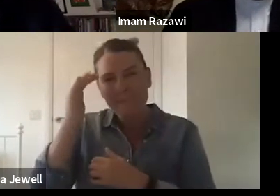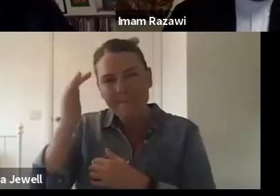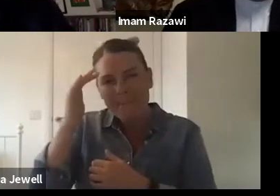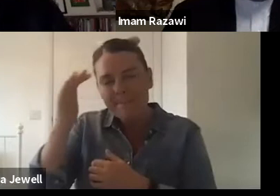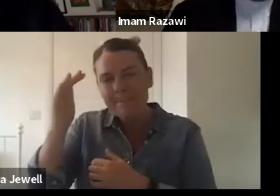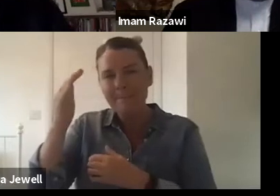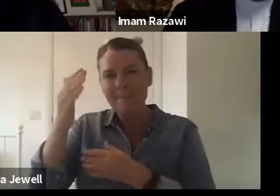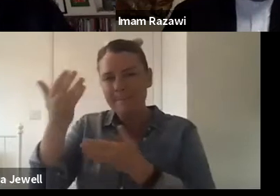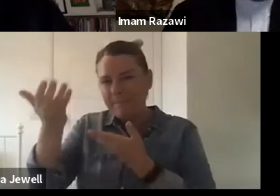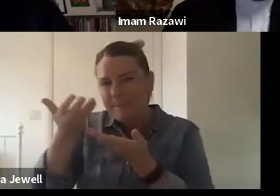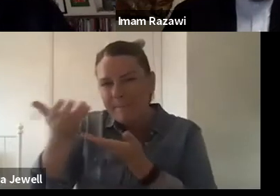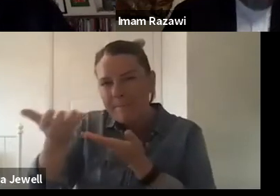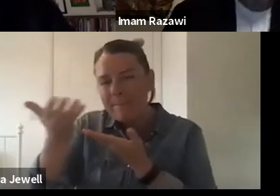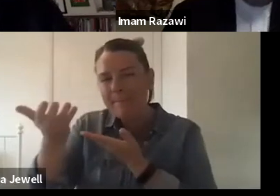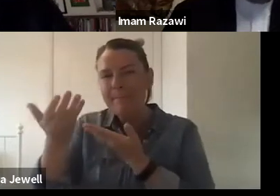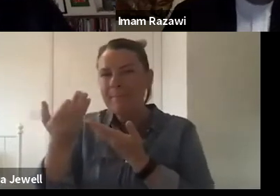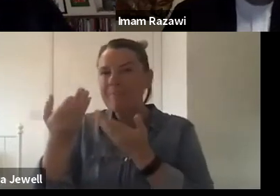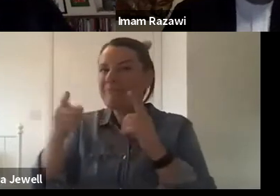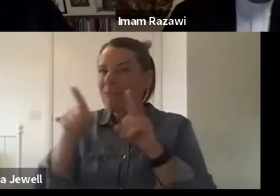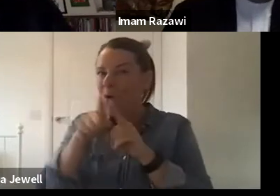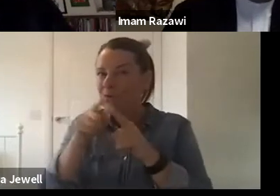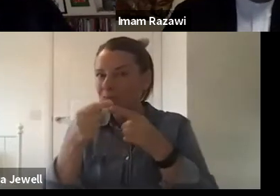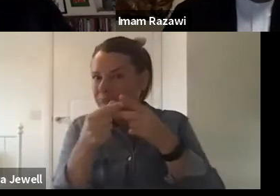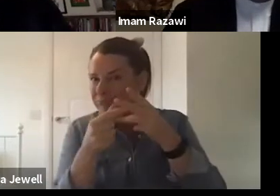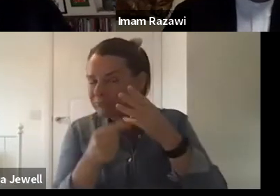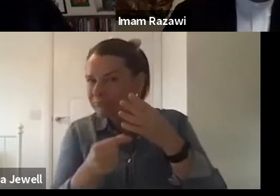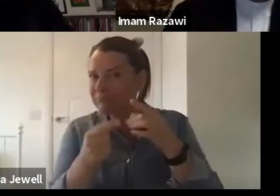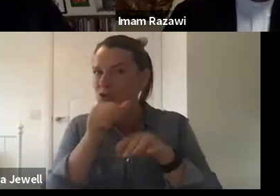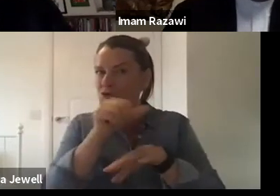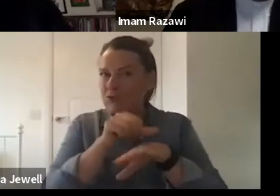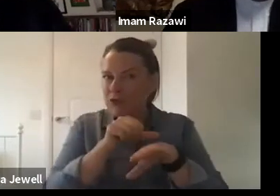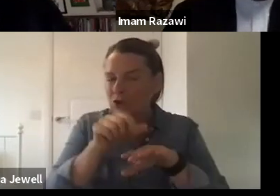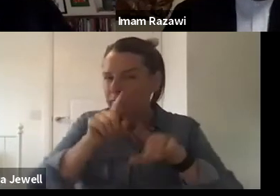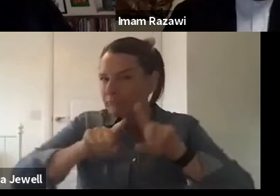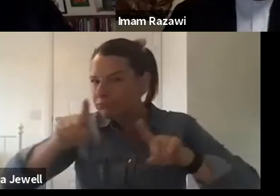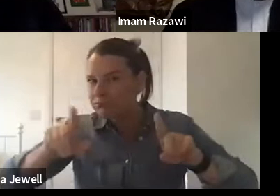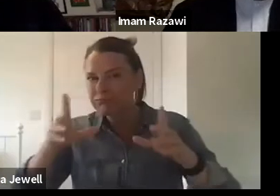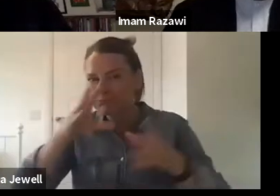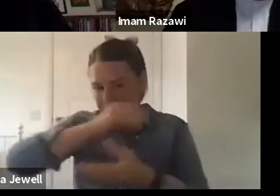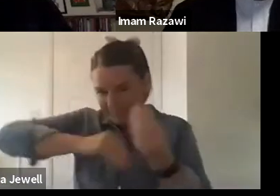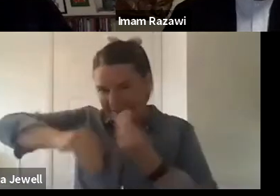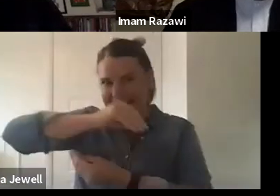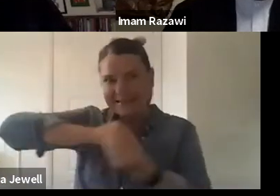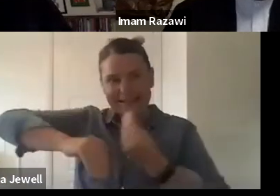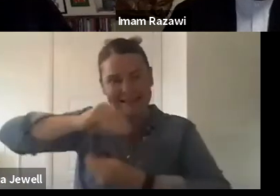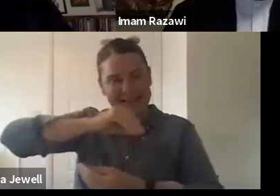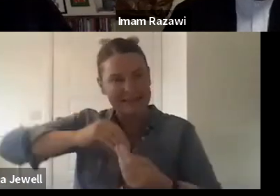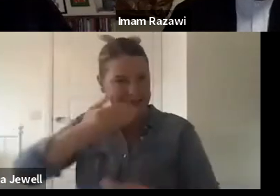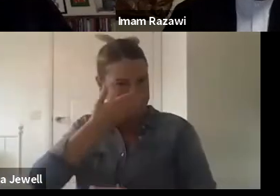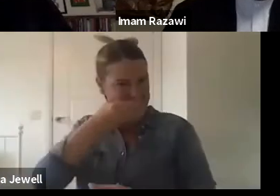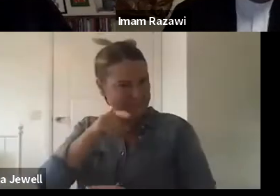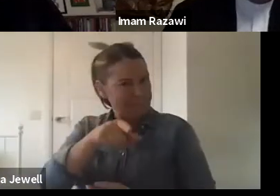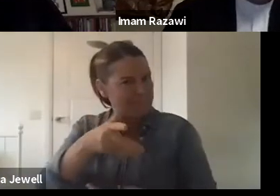with Christian thought, ethics, political theology, which feels exactly in the territory that you're raising there.